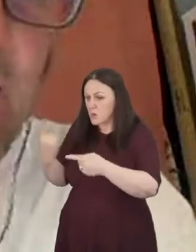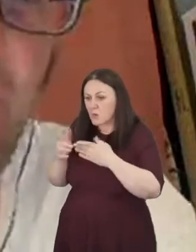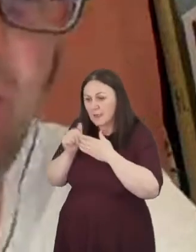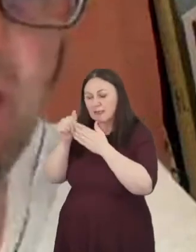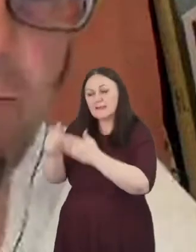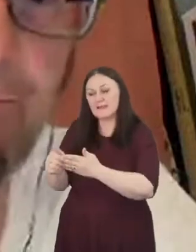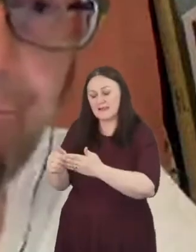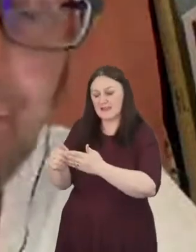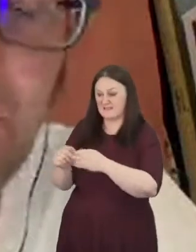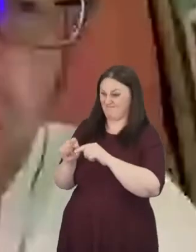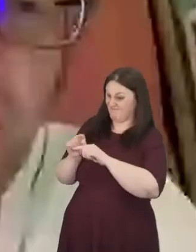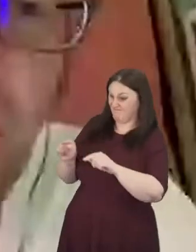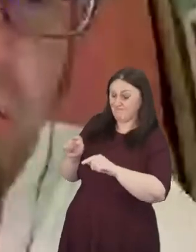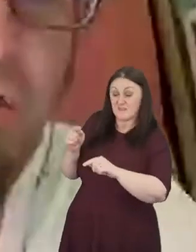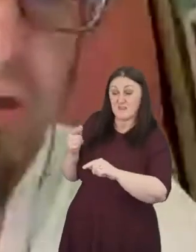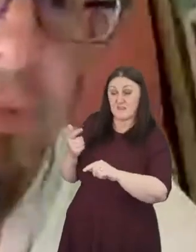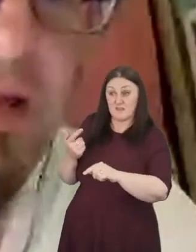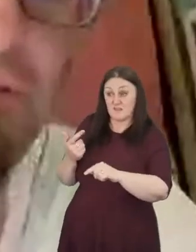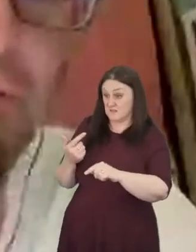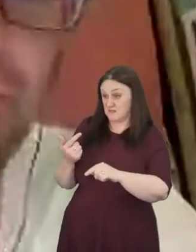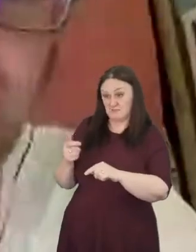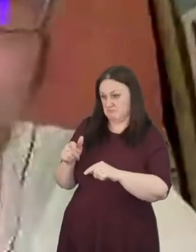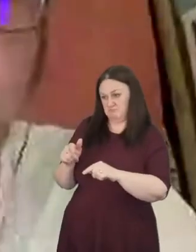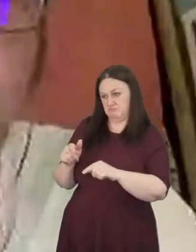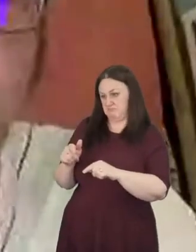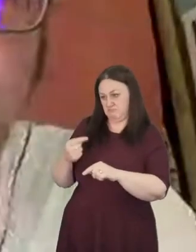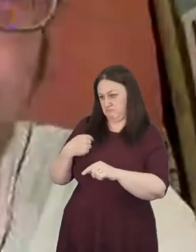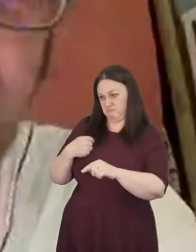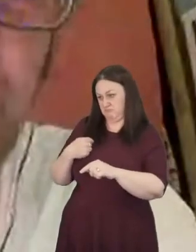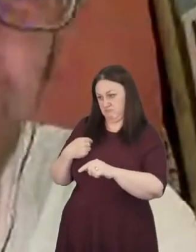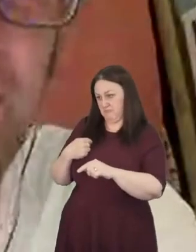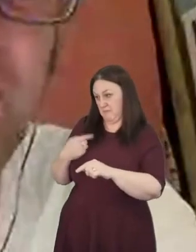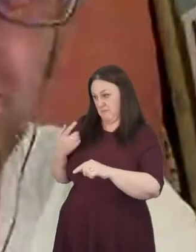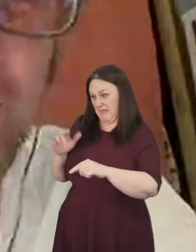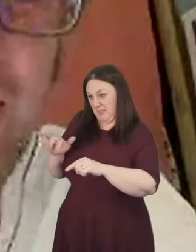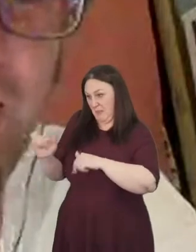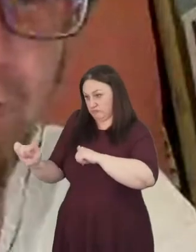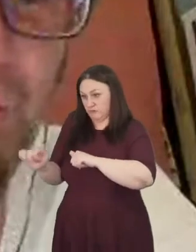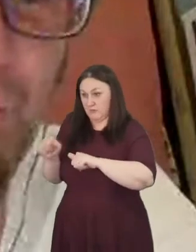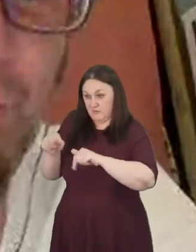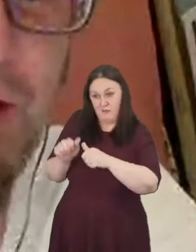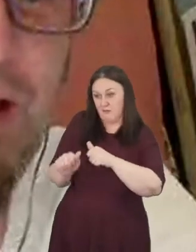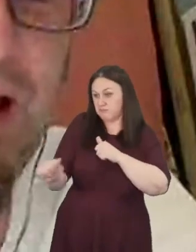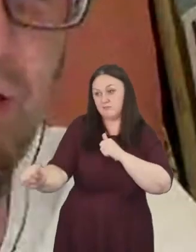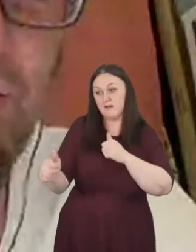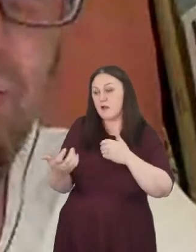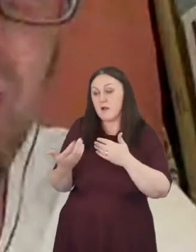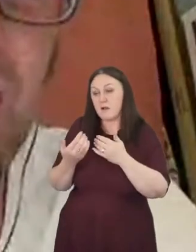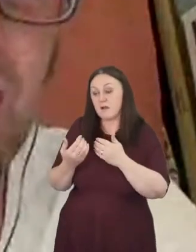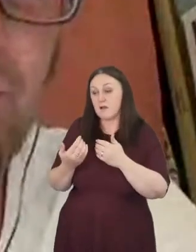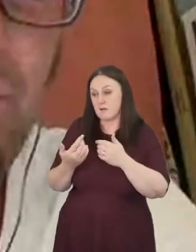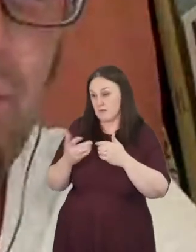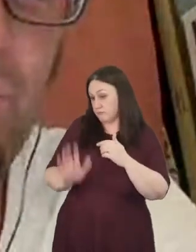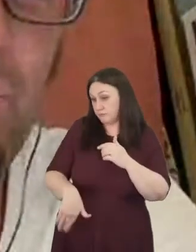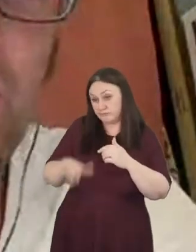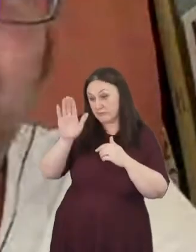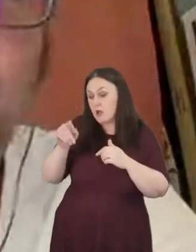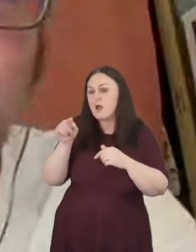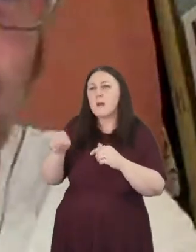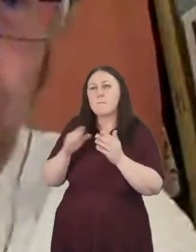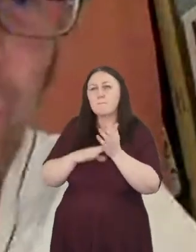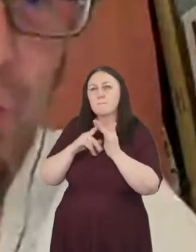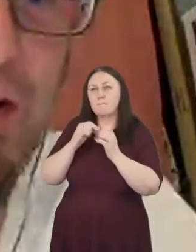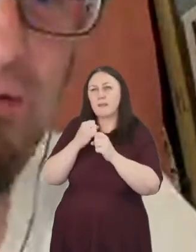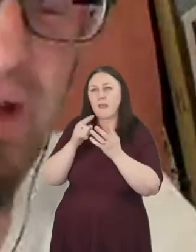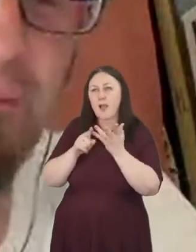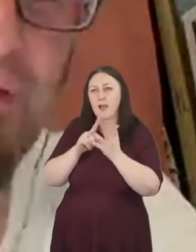that that have been there longer than me friends like my you know miguel diaz who is uh one